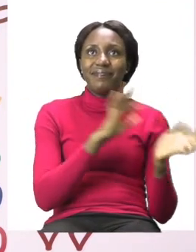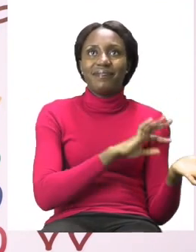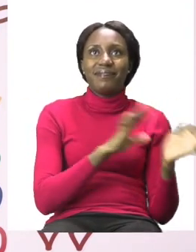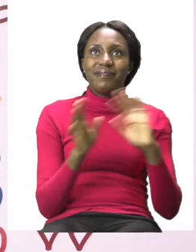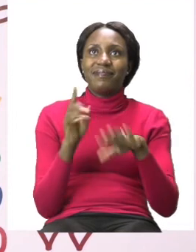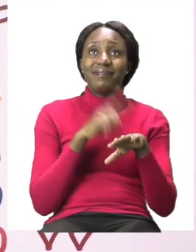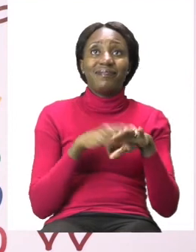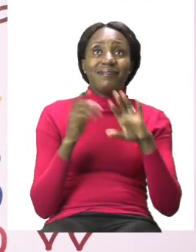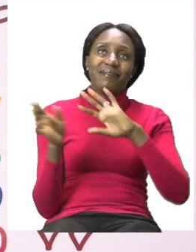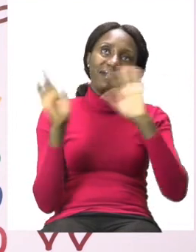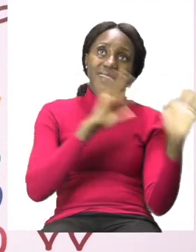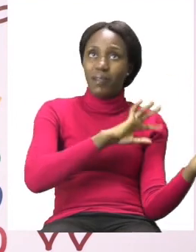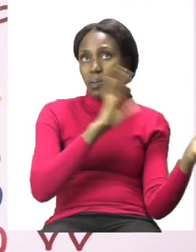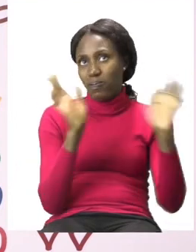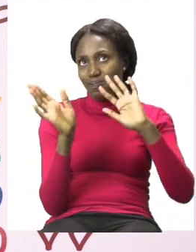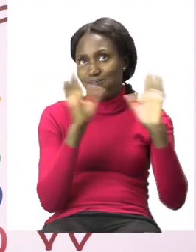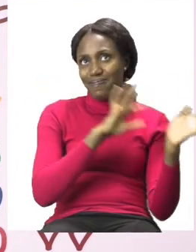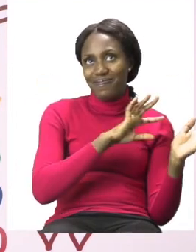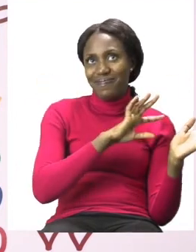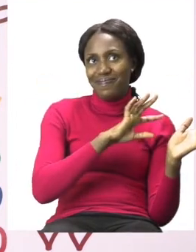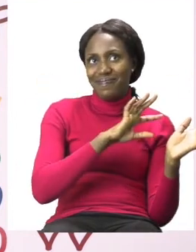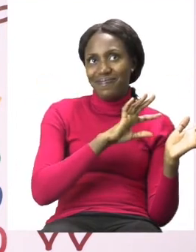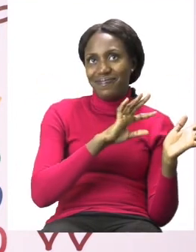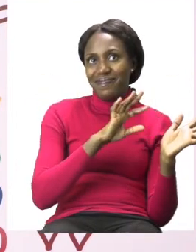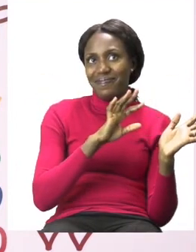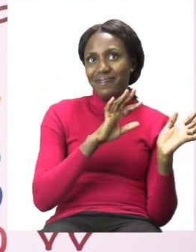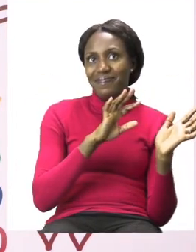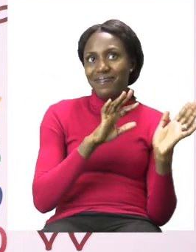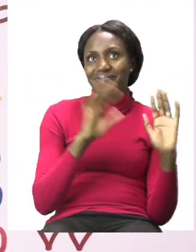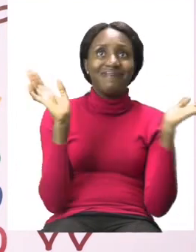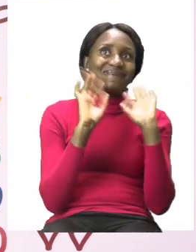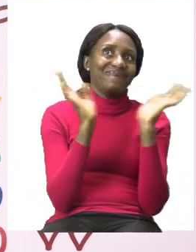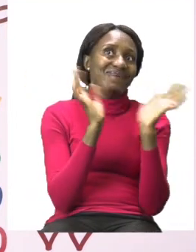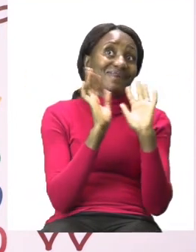it's time to say goodbye. Bye.